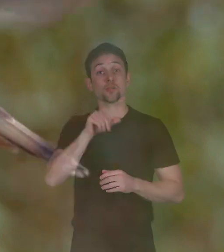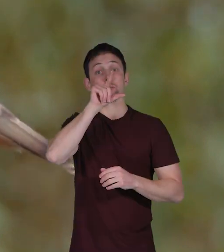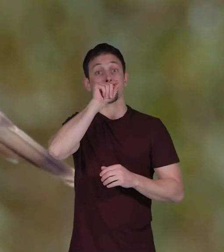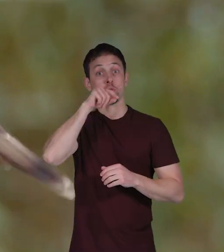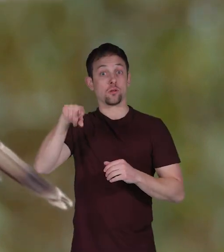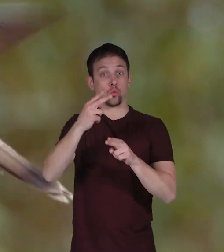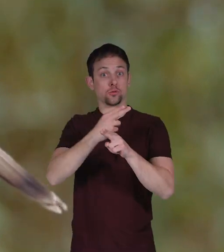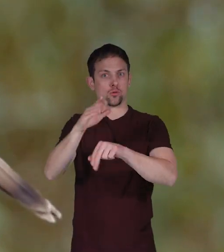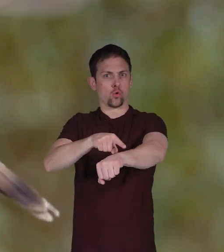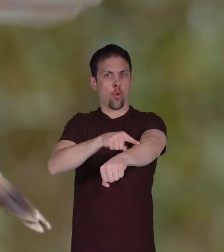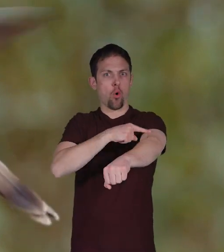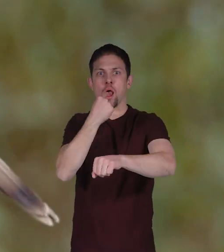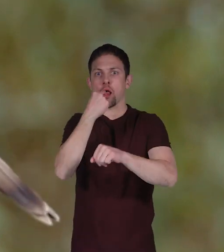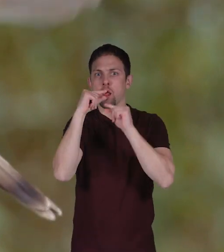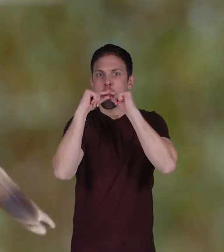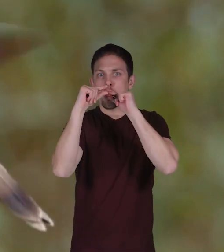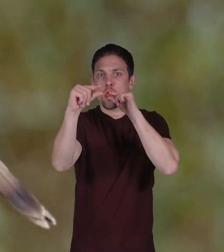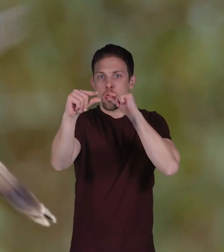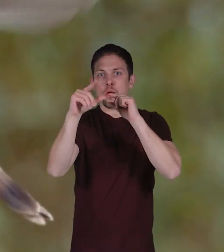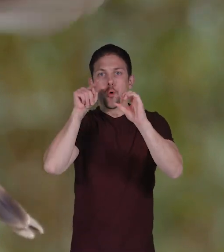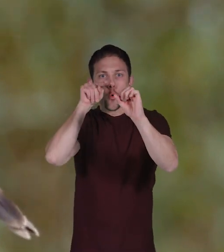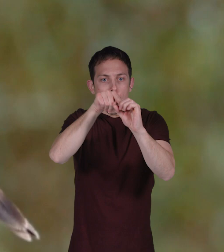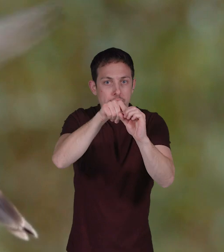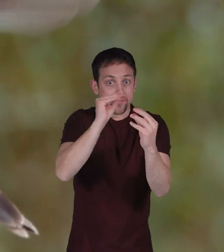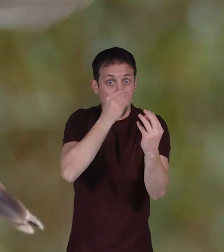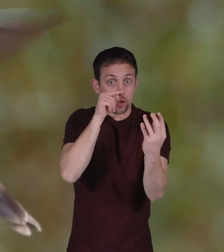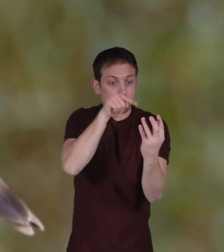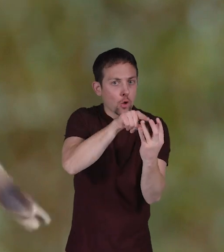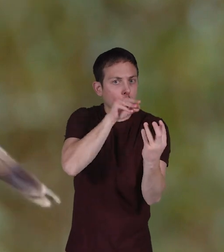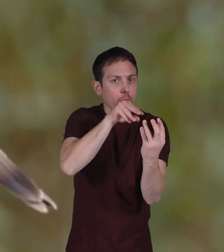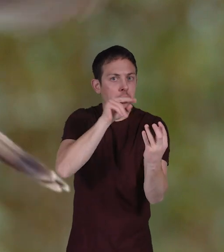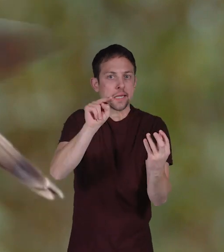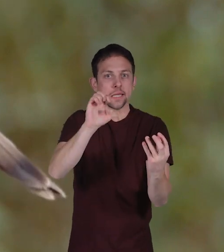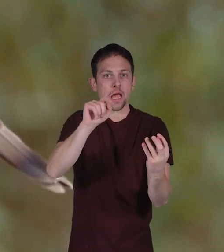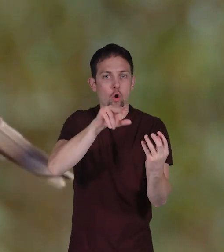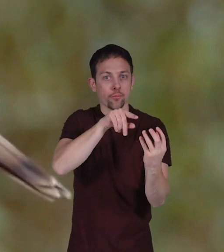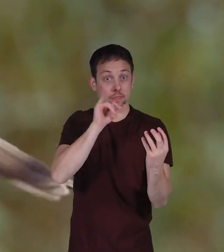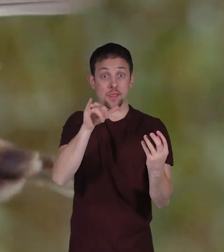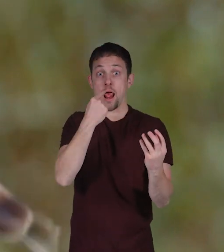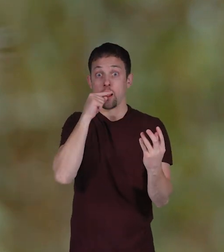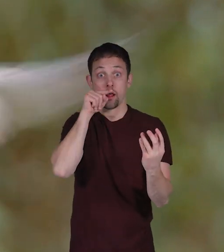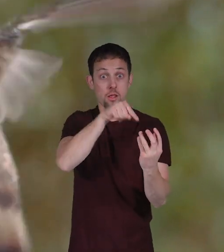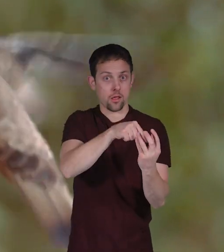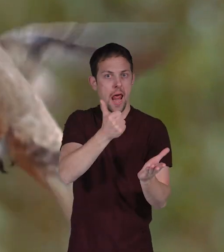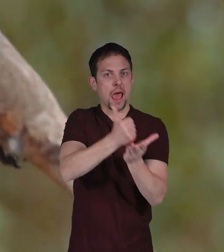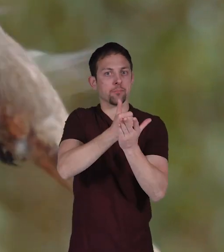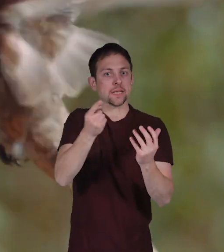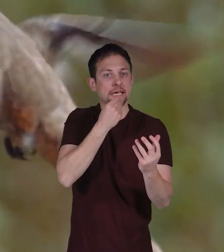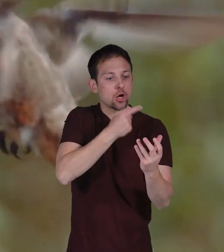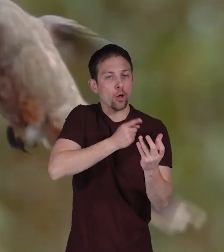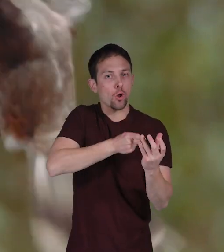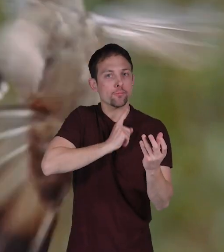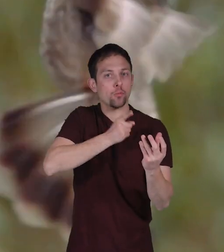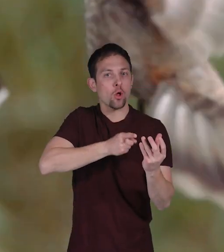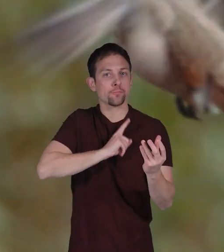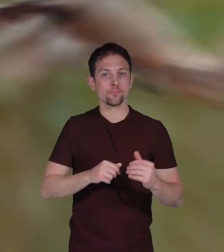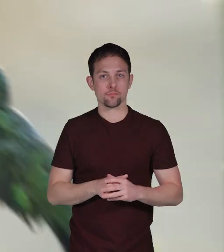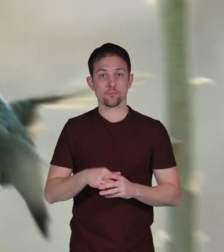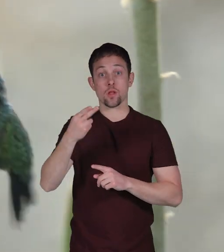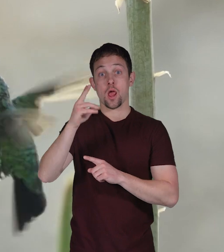Hummingbirds use their long tongues to lap up nectar from flowers. Their tongues have unique grooves to help them eat.